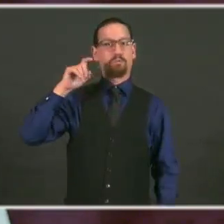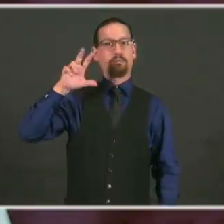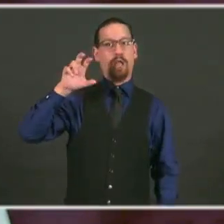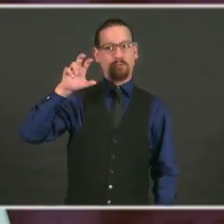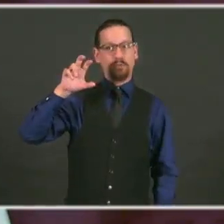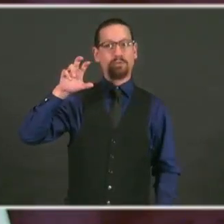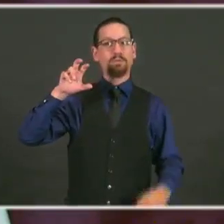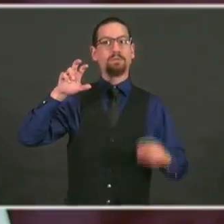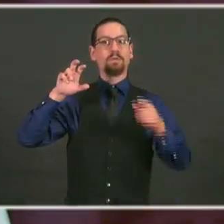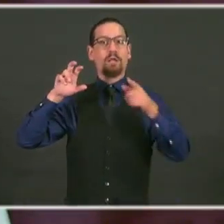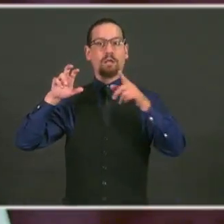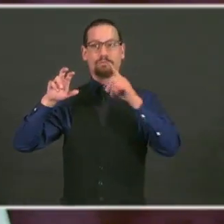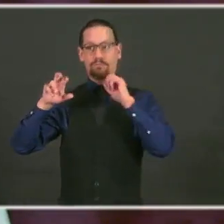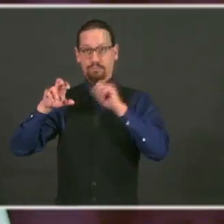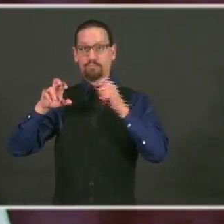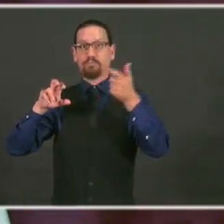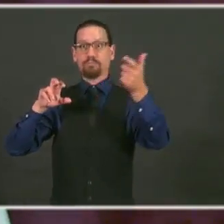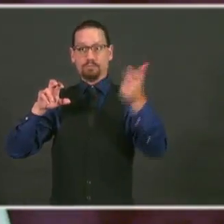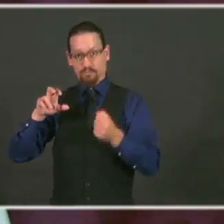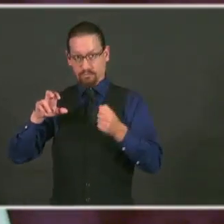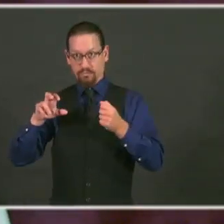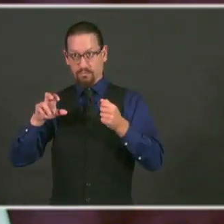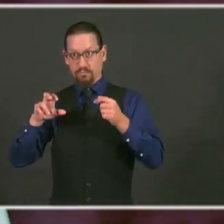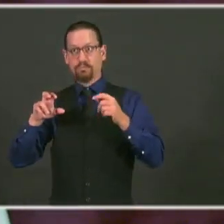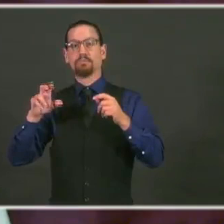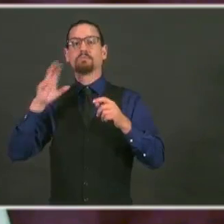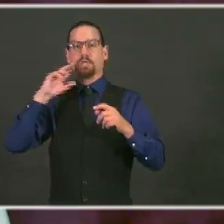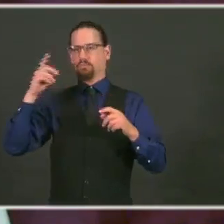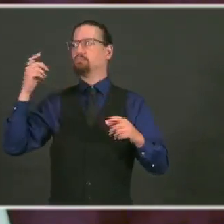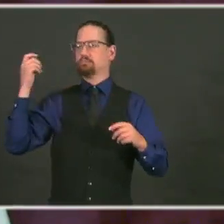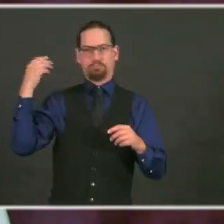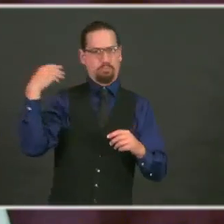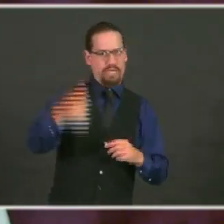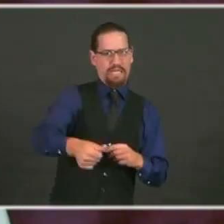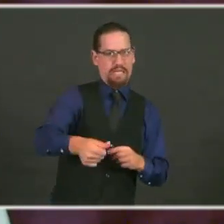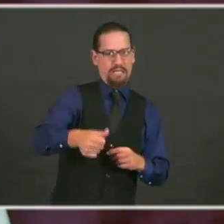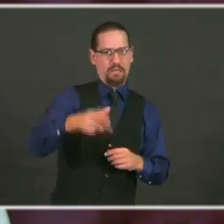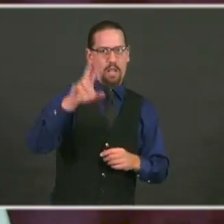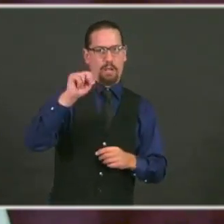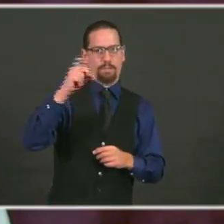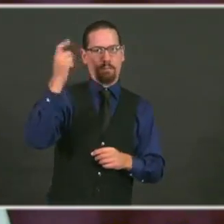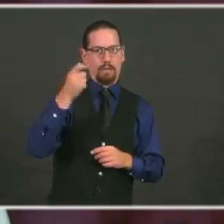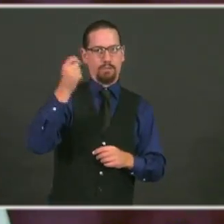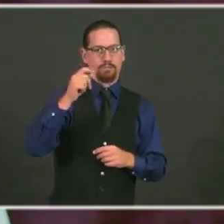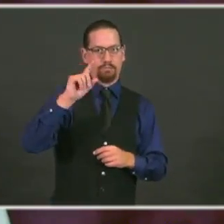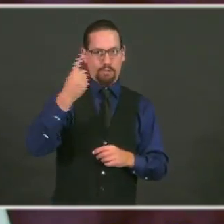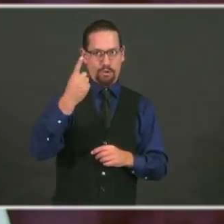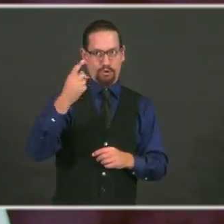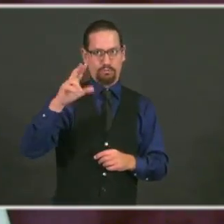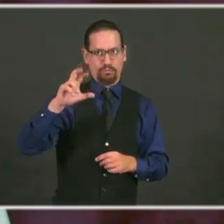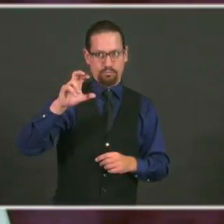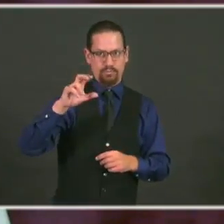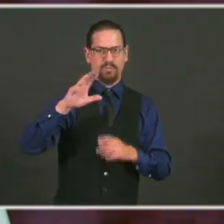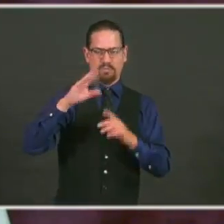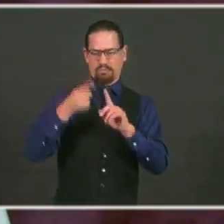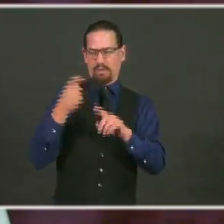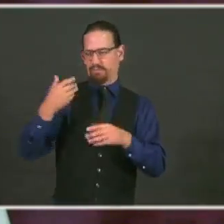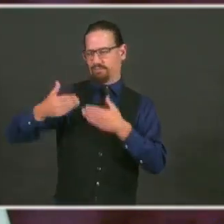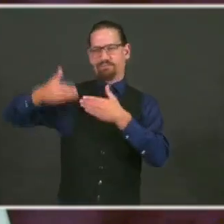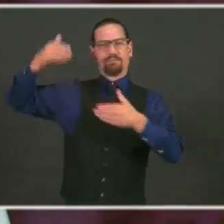benefits during the three weeks ending August 1st, August 8th, and August 15th.